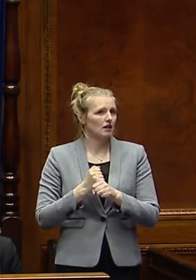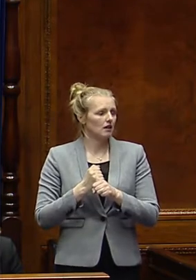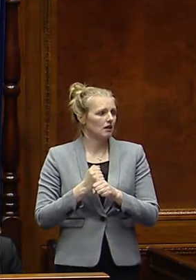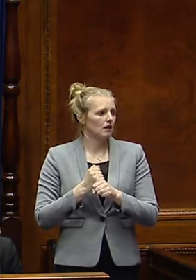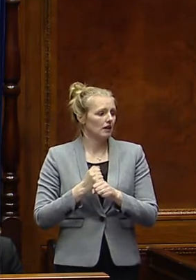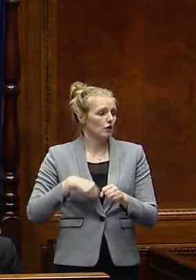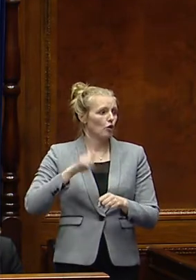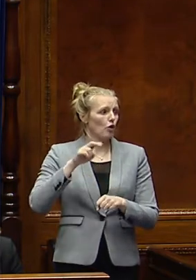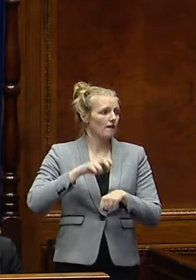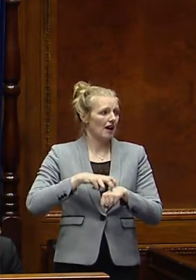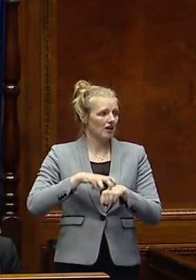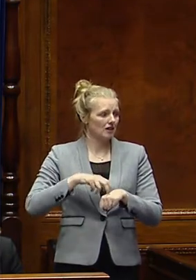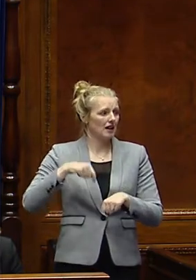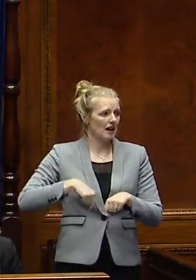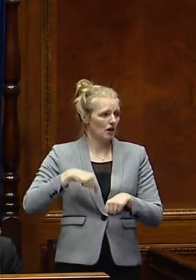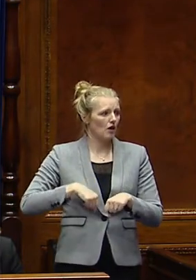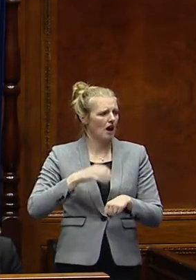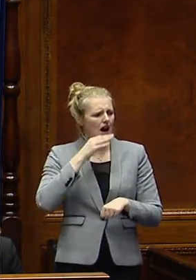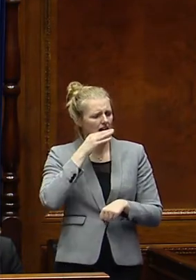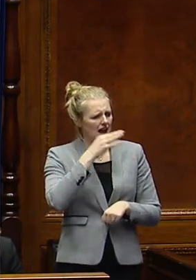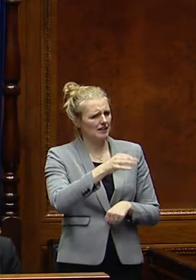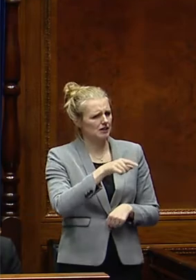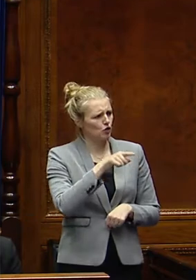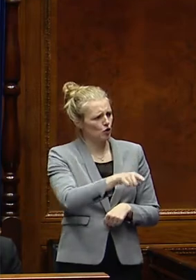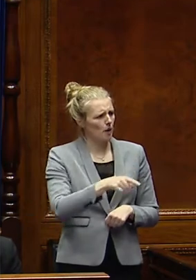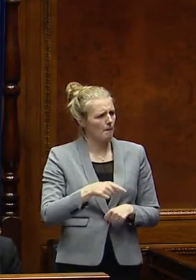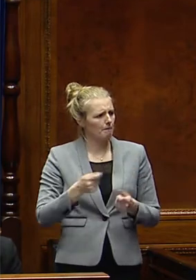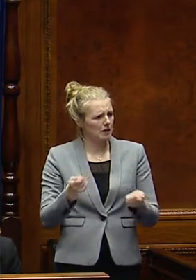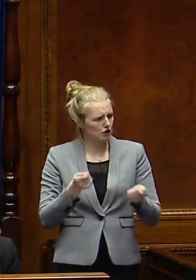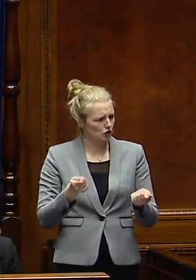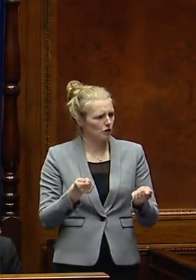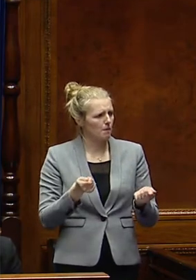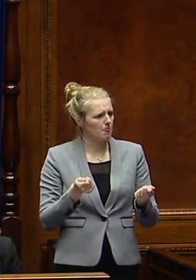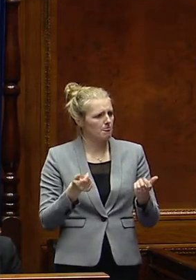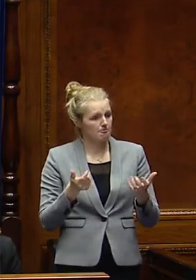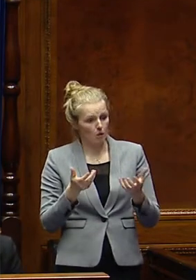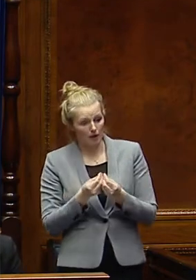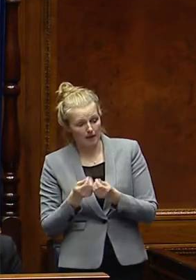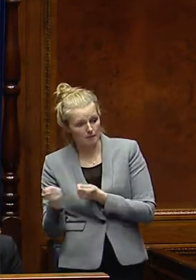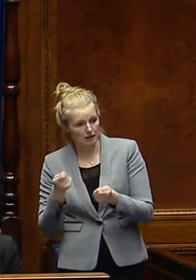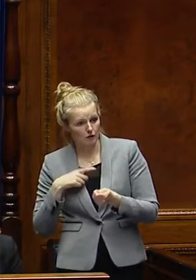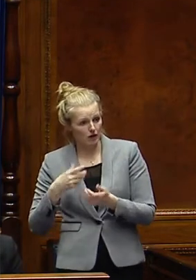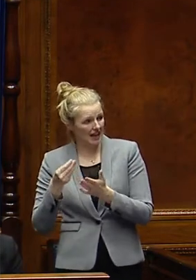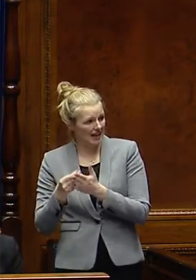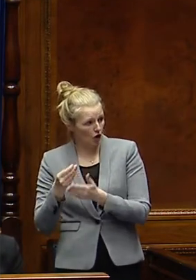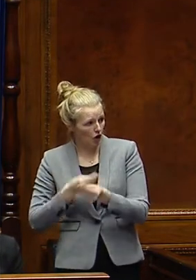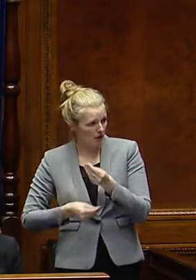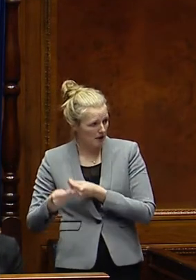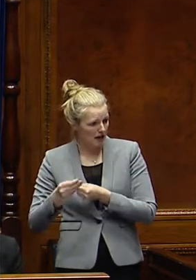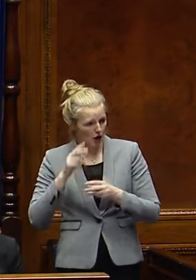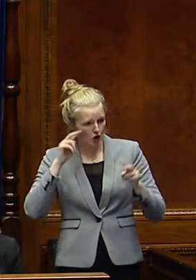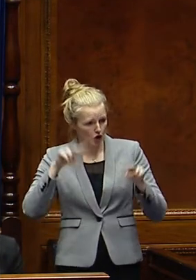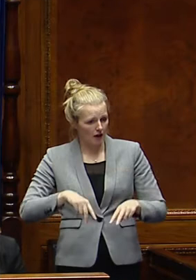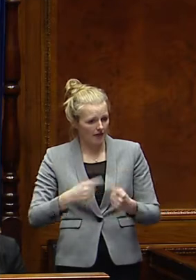in the north here. Can I ask the Minister, and perhaps alongside the Minister for the Economy as well, to look at that